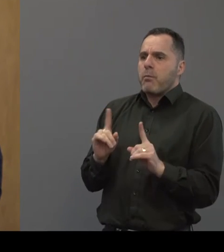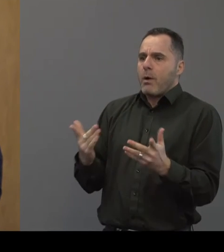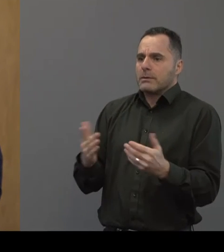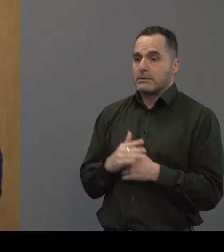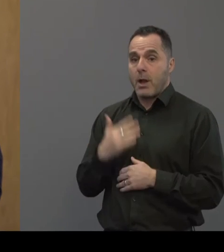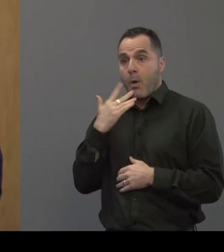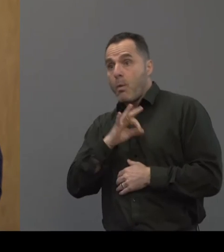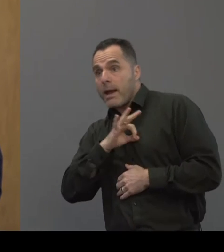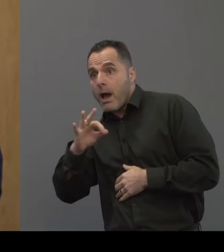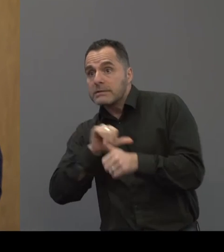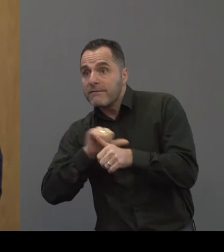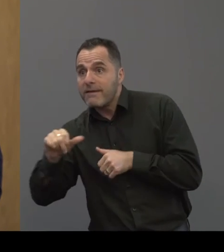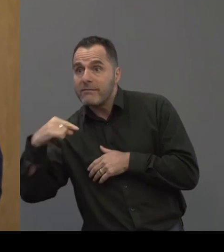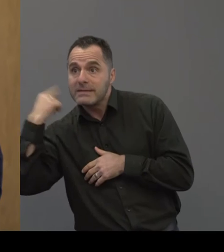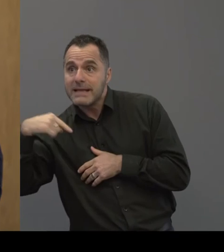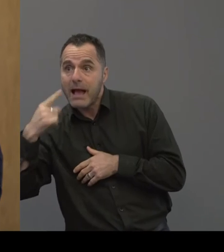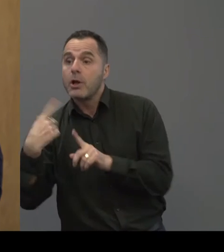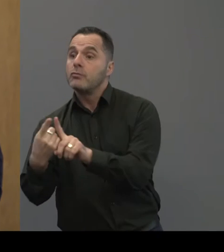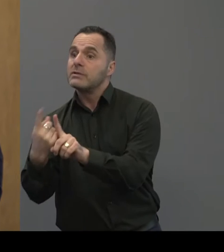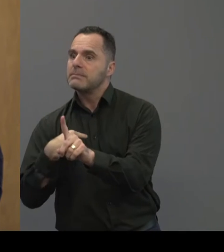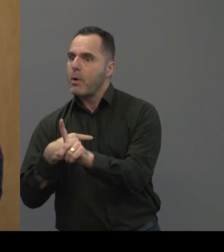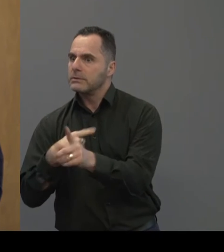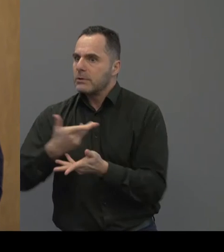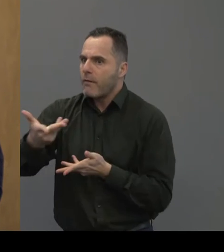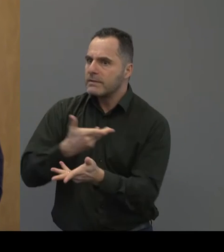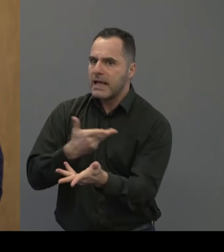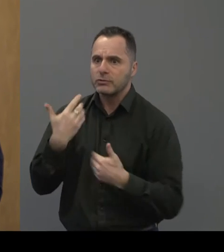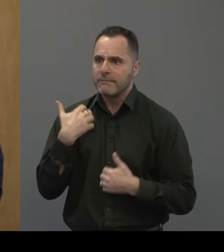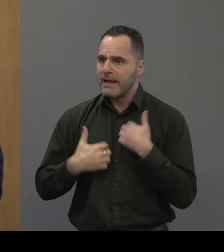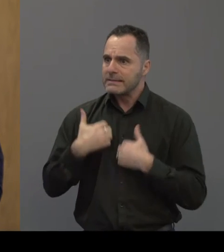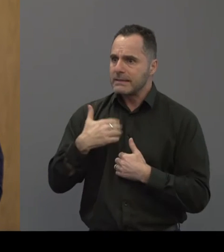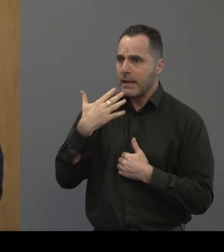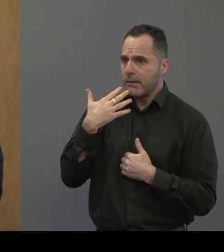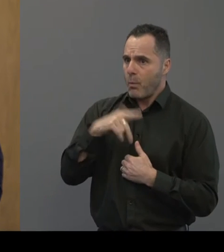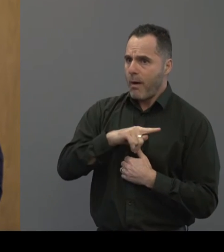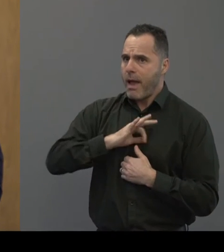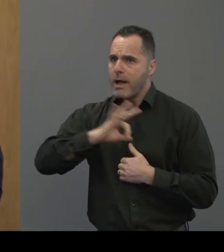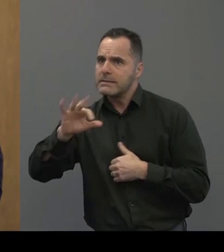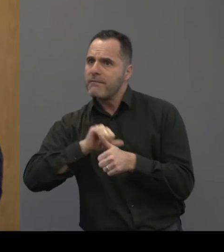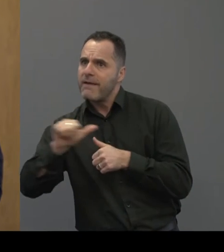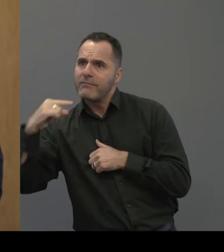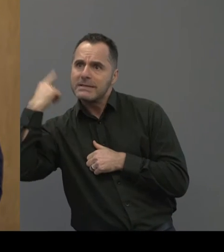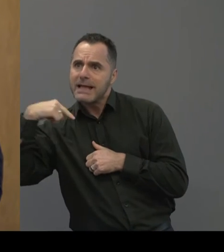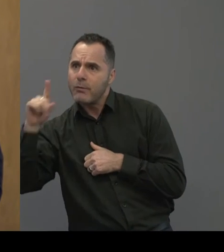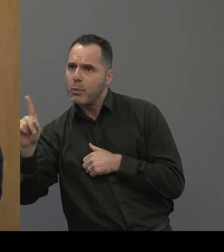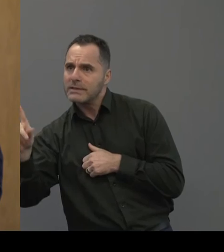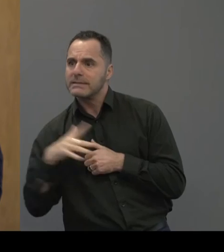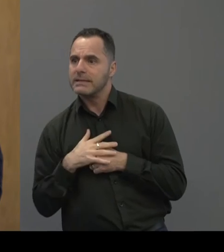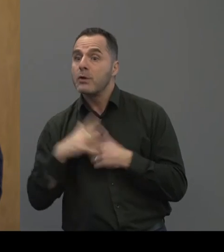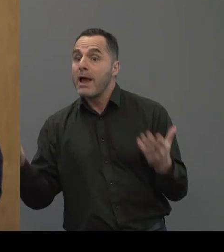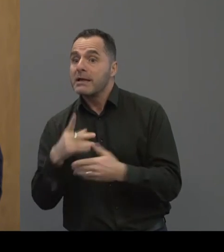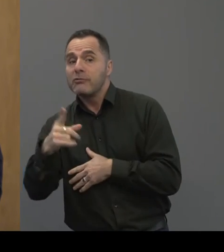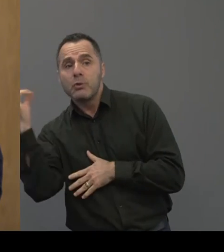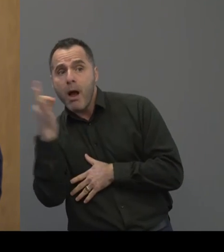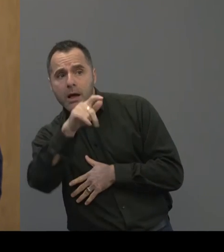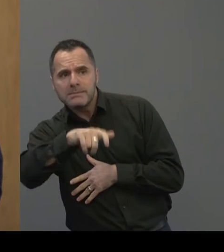ask people those questions, you will have fascinating conversations with people if you ask them their favorite sound. So I encourage you to maybe explore that